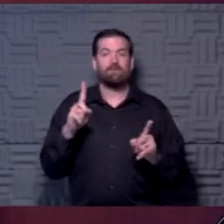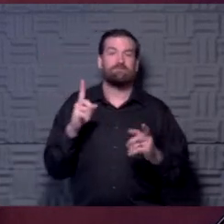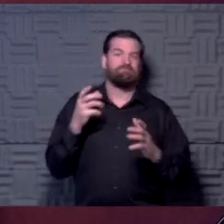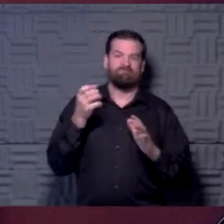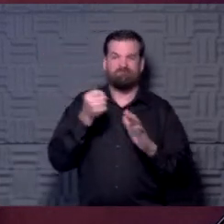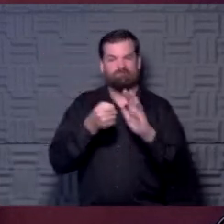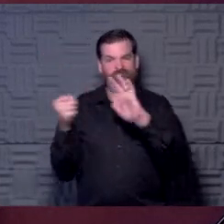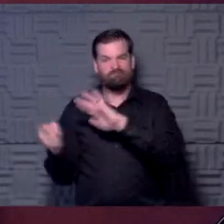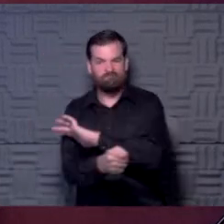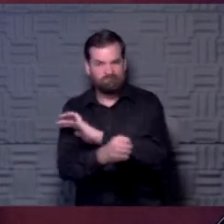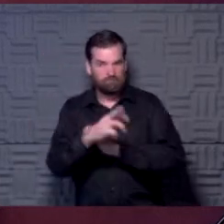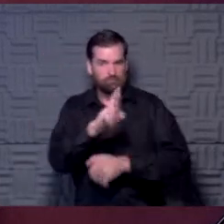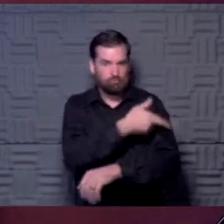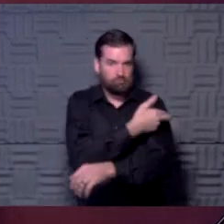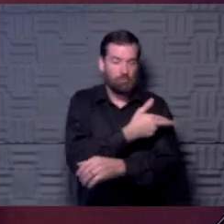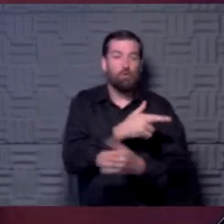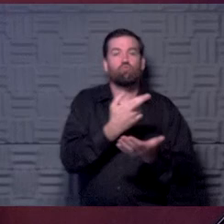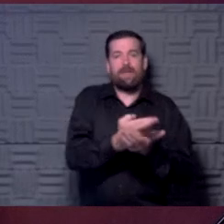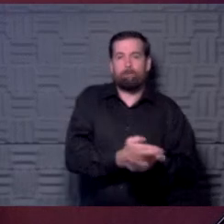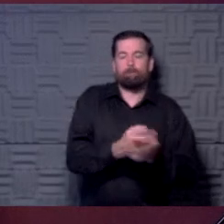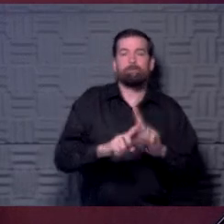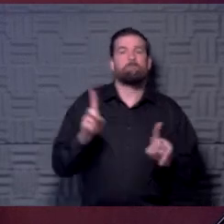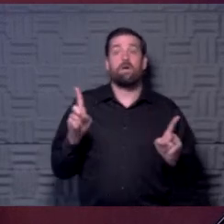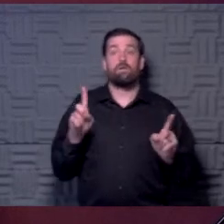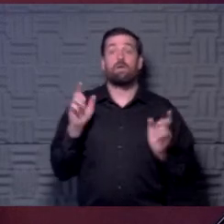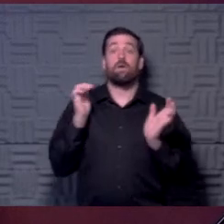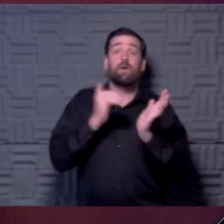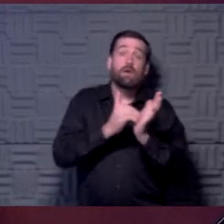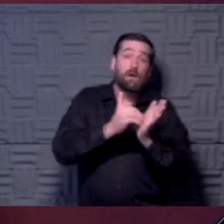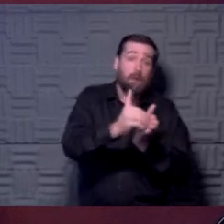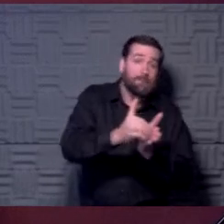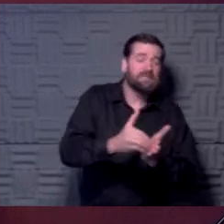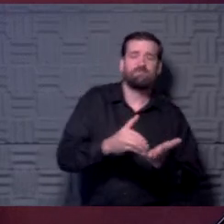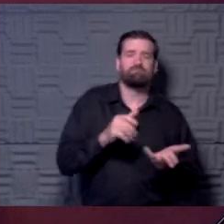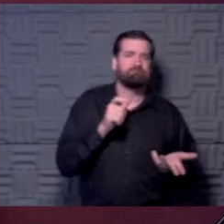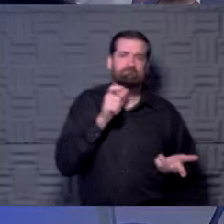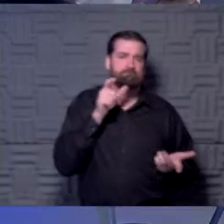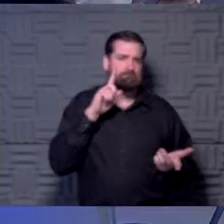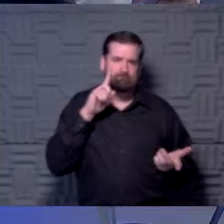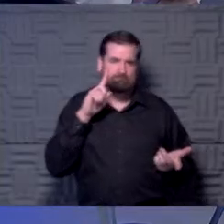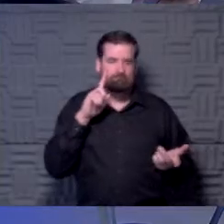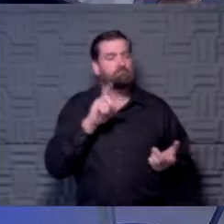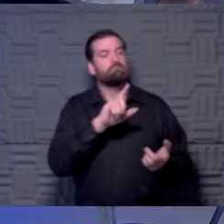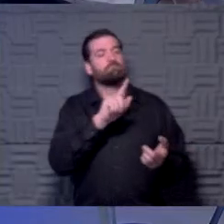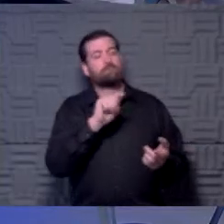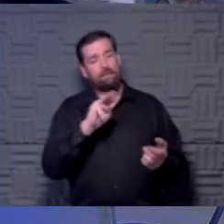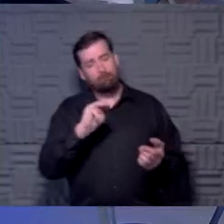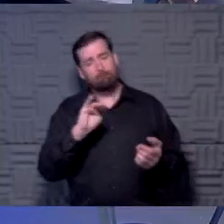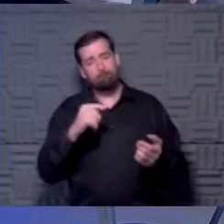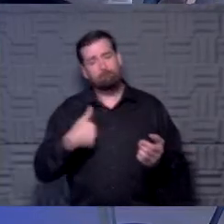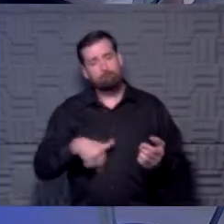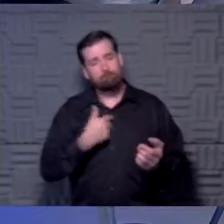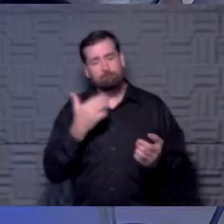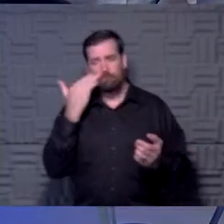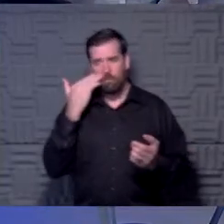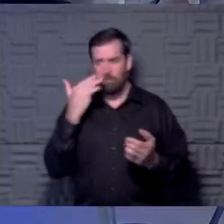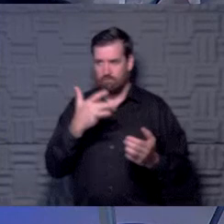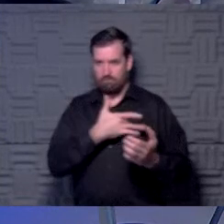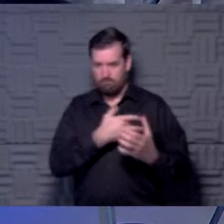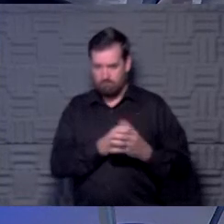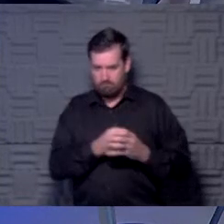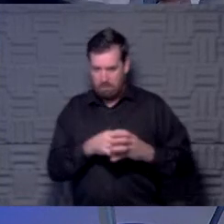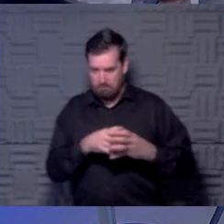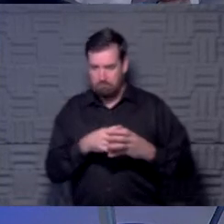as commonly COVID, post COVID patients being discharged, I don't think from a heart standpoint. So Tim, we know that myocarditis or